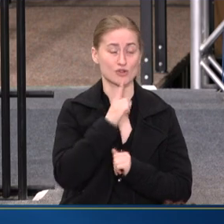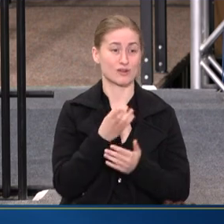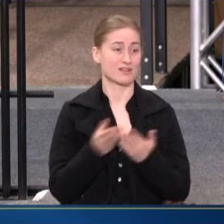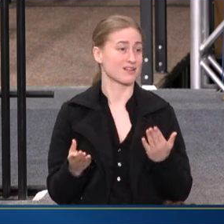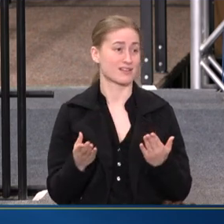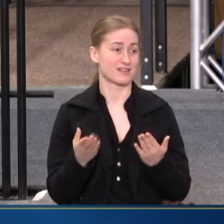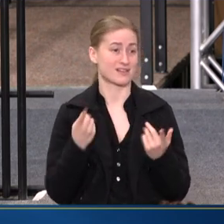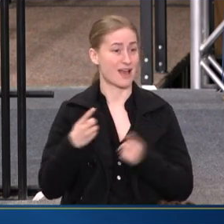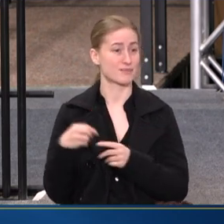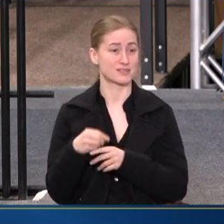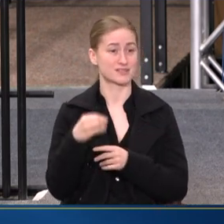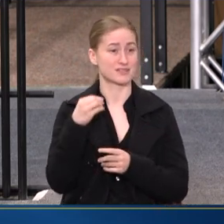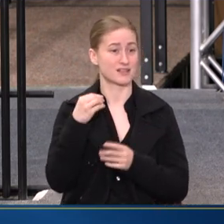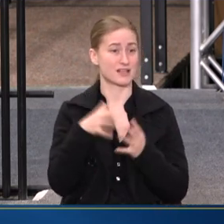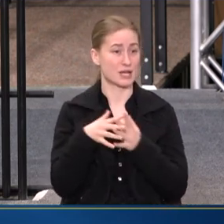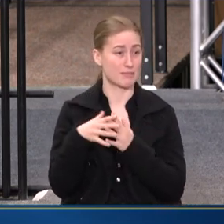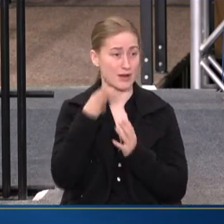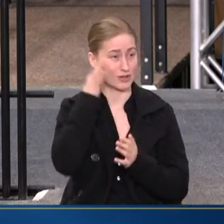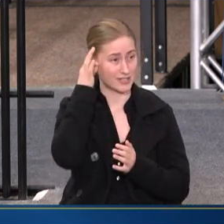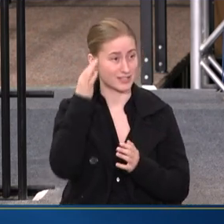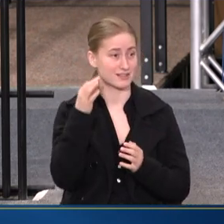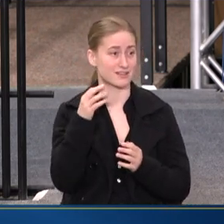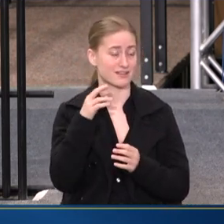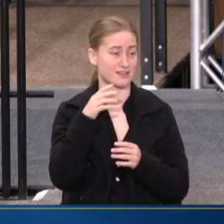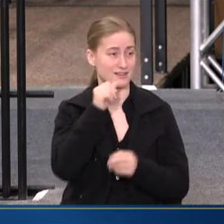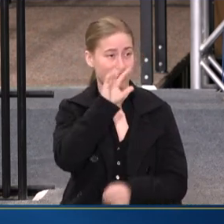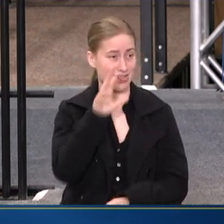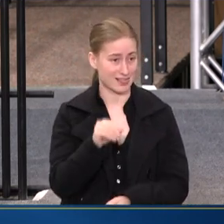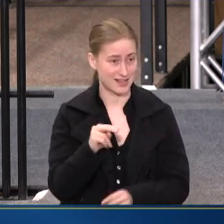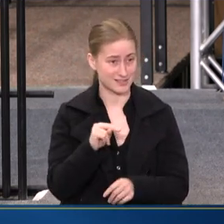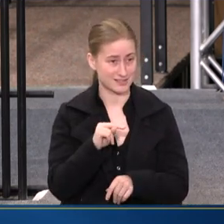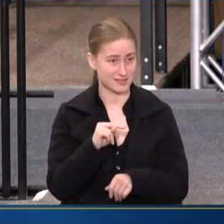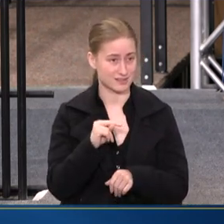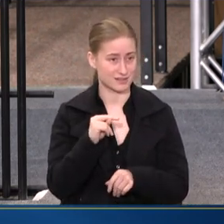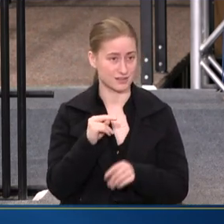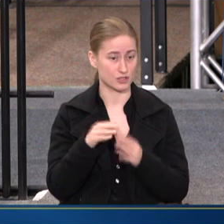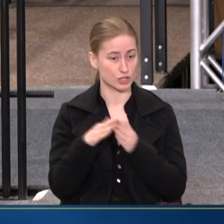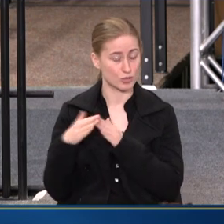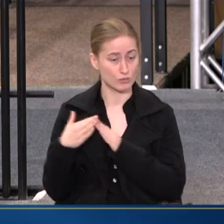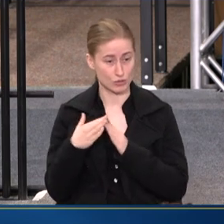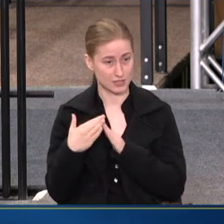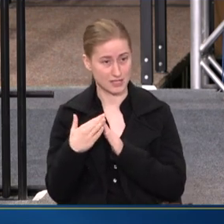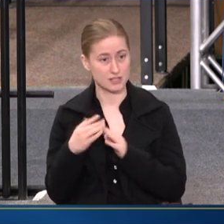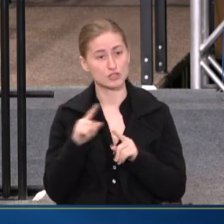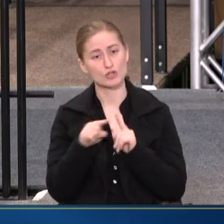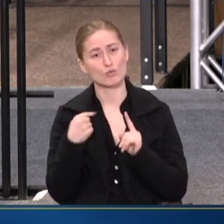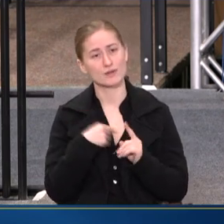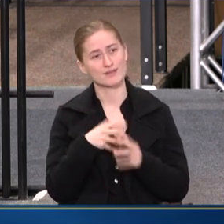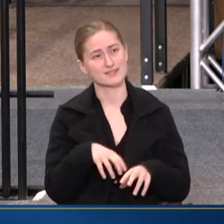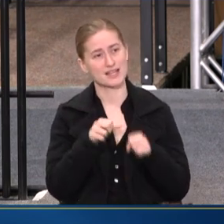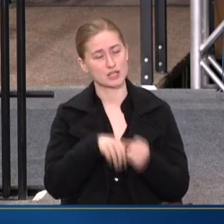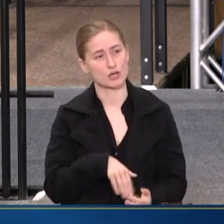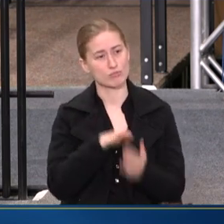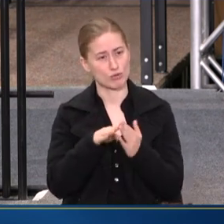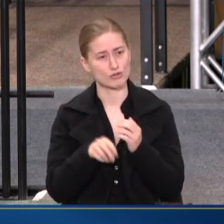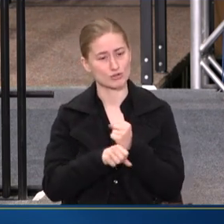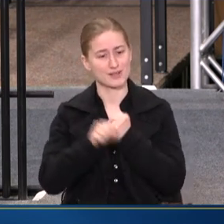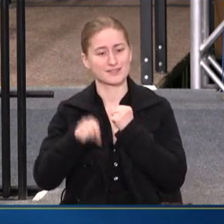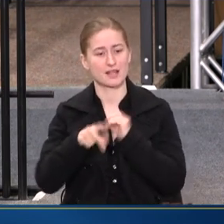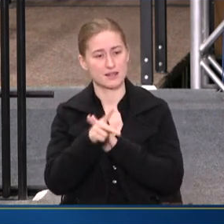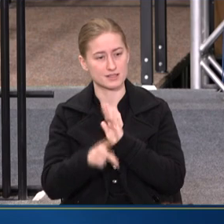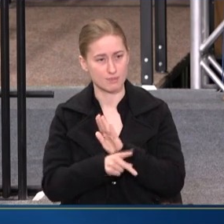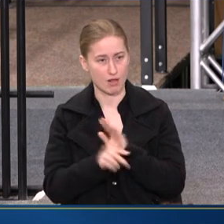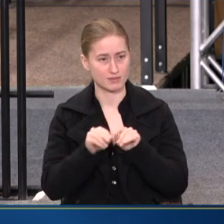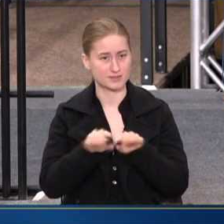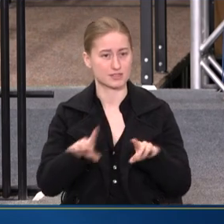PLAYS OUT IN AMERICAN INDIAN AND ALASKA NATIVE COMMUNITIES. SO AT THE INDIAN HEALTH SERVICE, WE HAVE TAKEN AN APPROACH TO EXTEND THIS POLICY